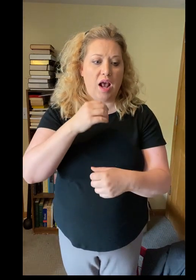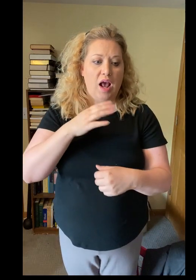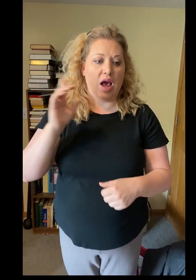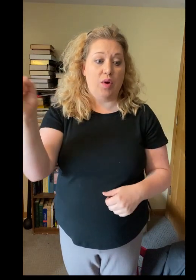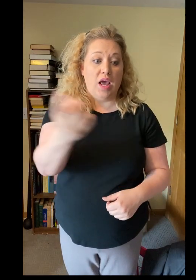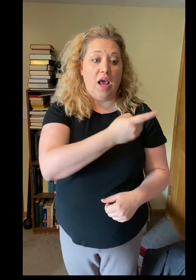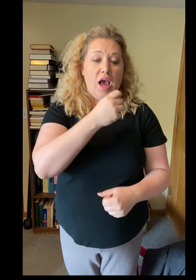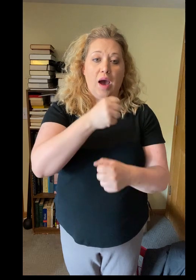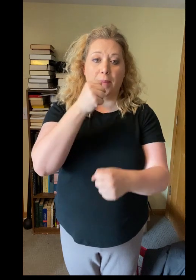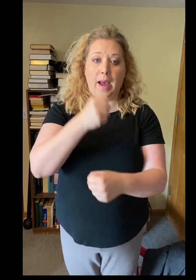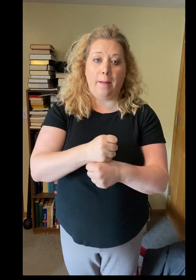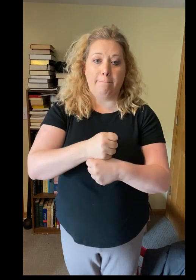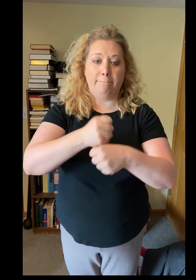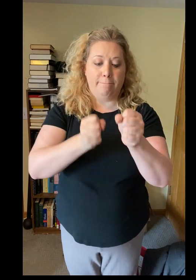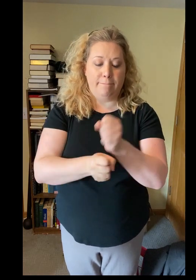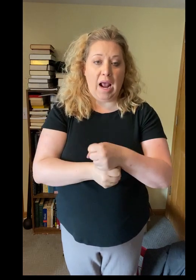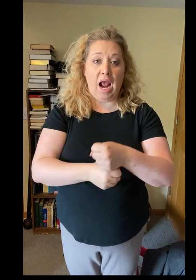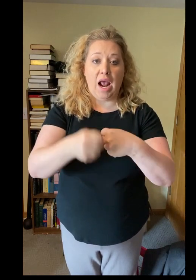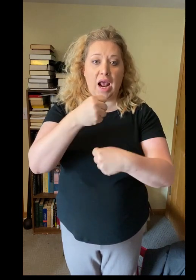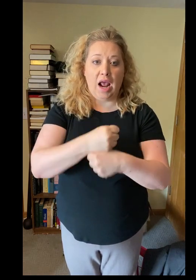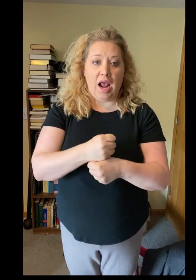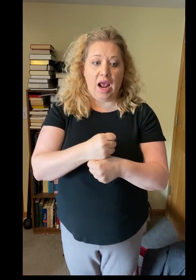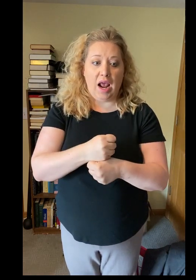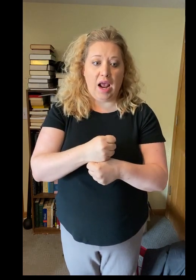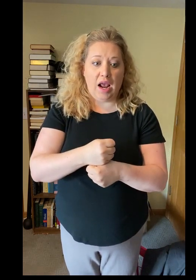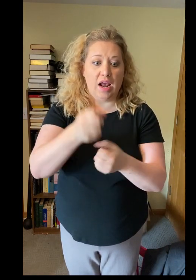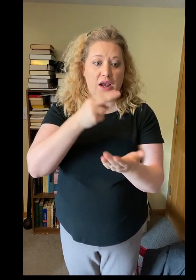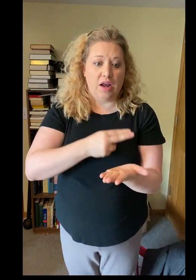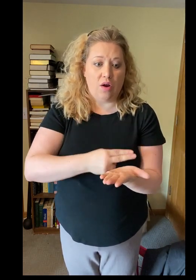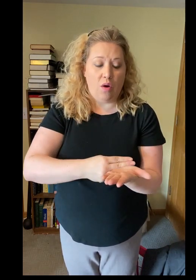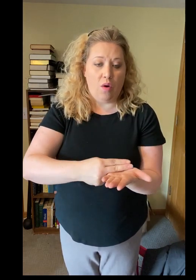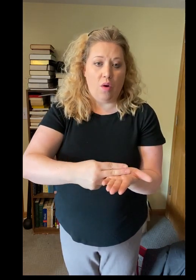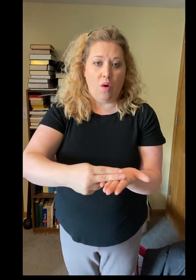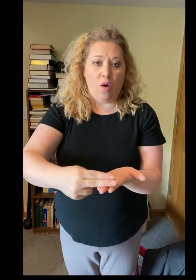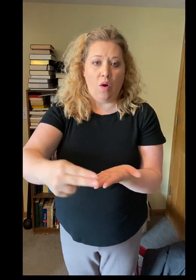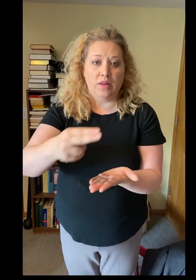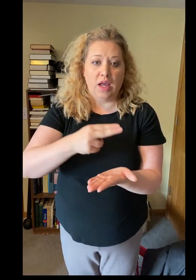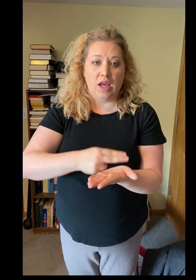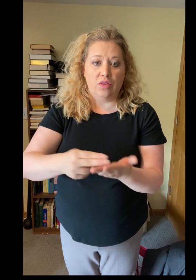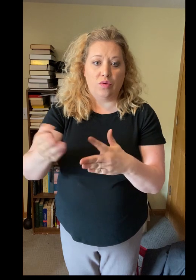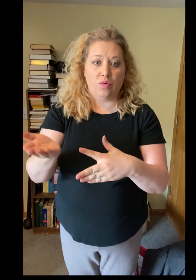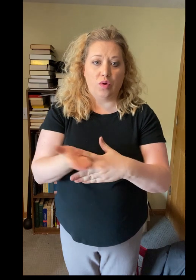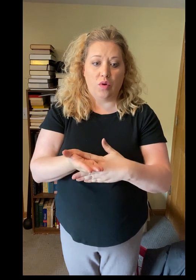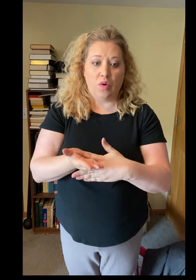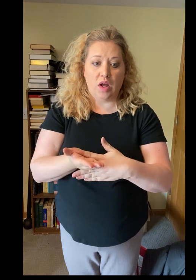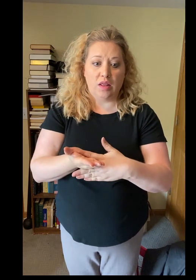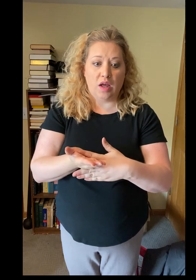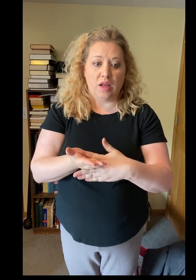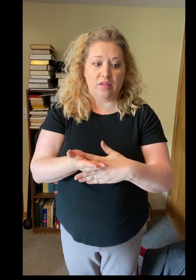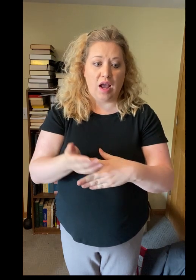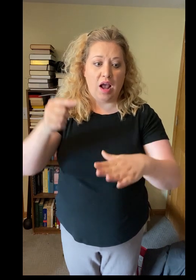have been made only through